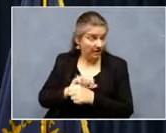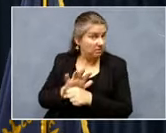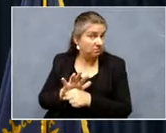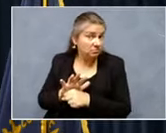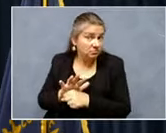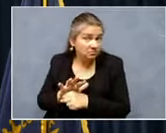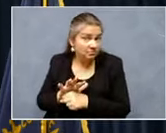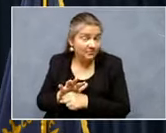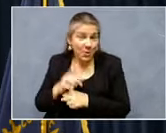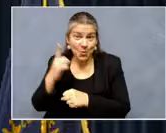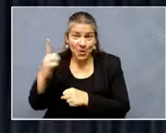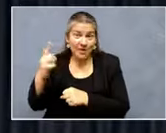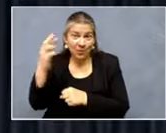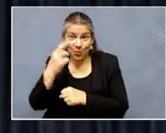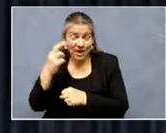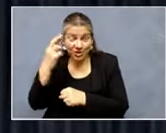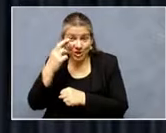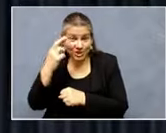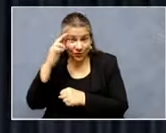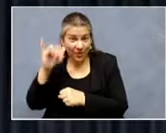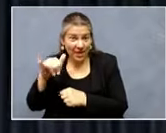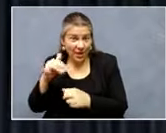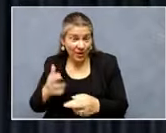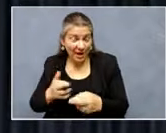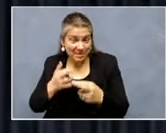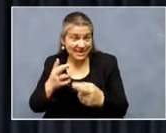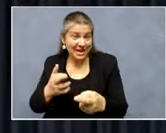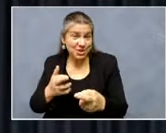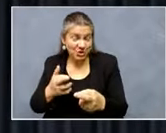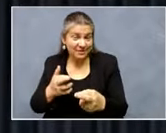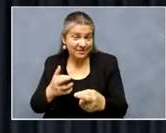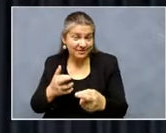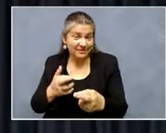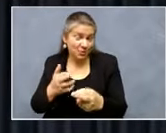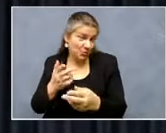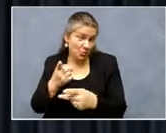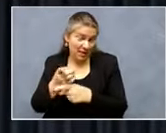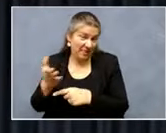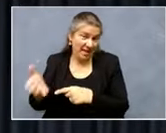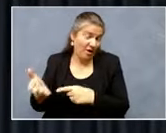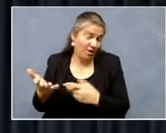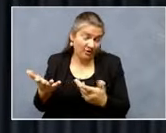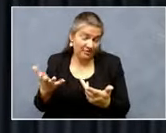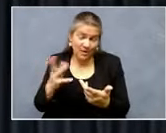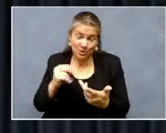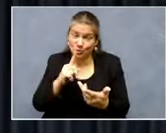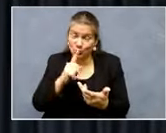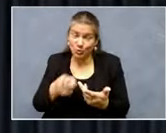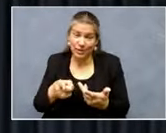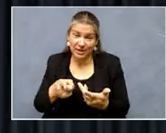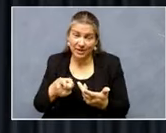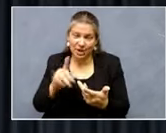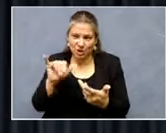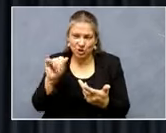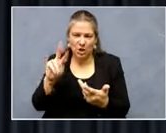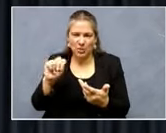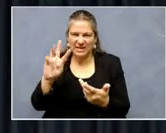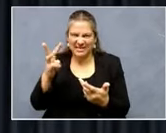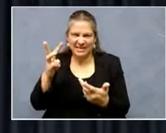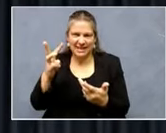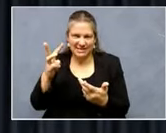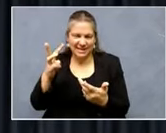one of the rationales for those recommendations, uh, right there. And, and certainly, um, the January 6th insurrection,